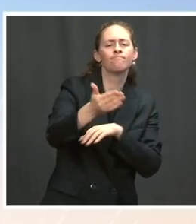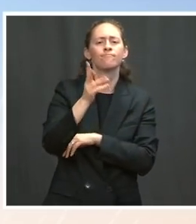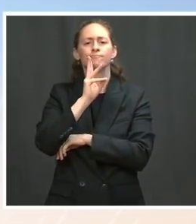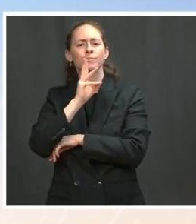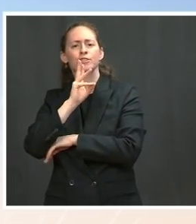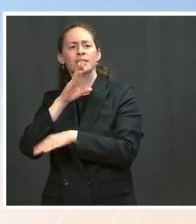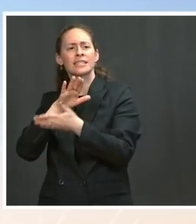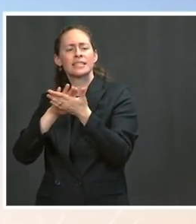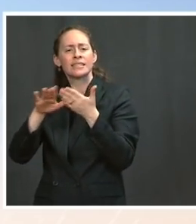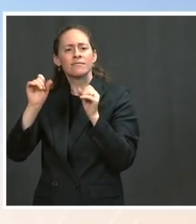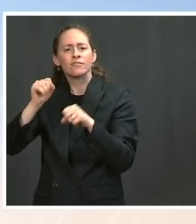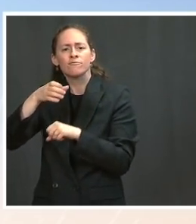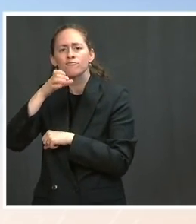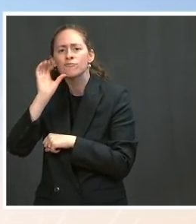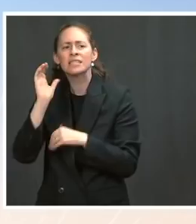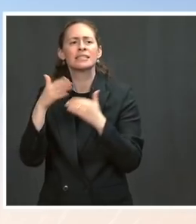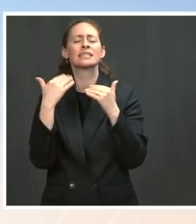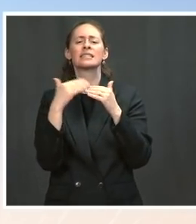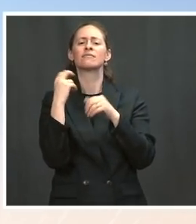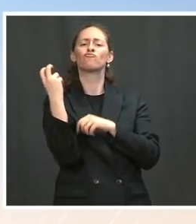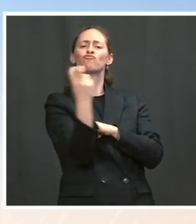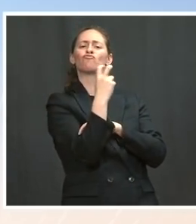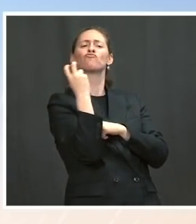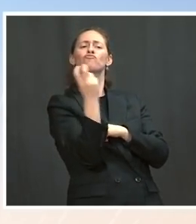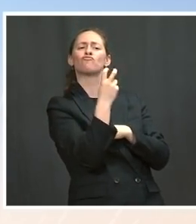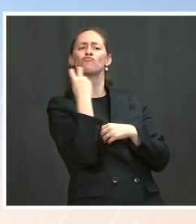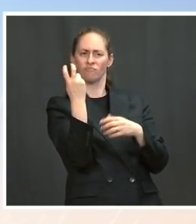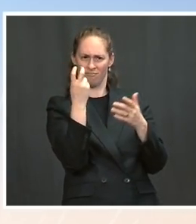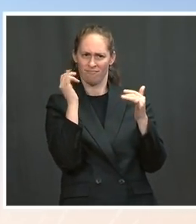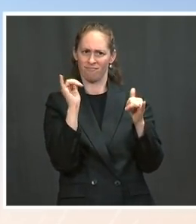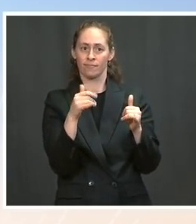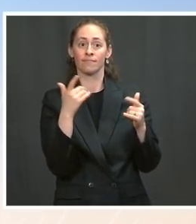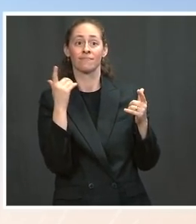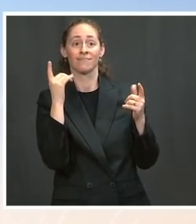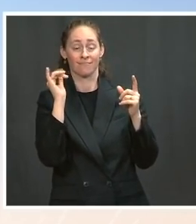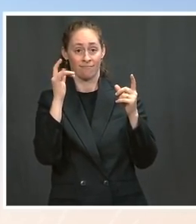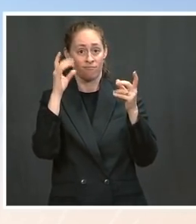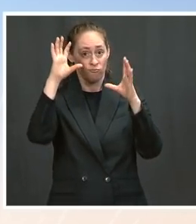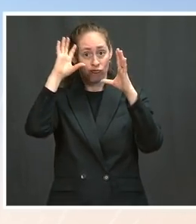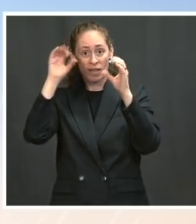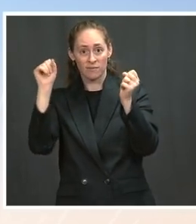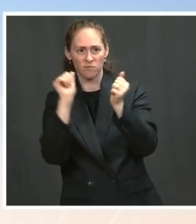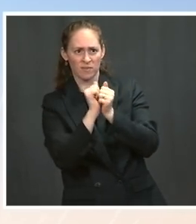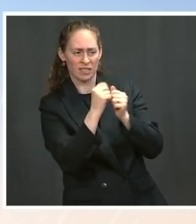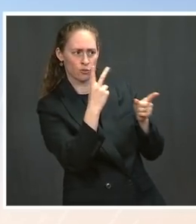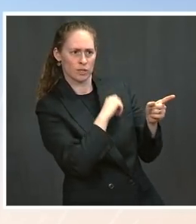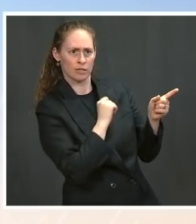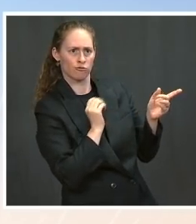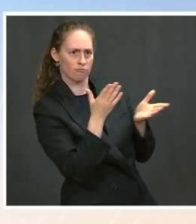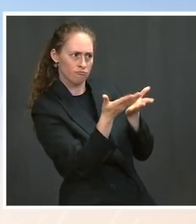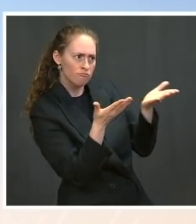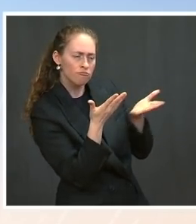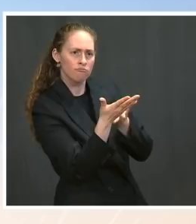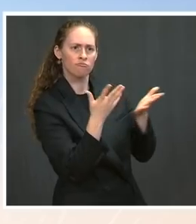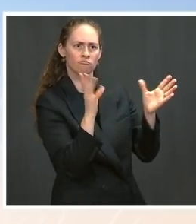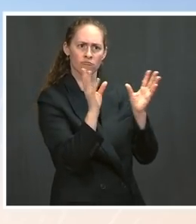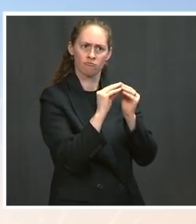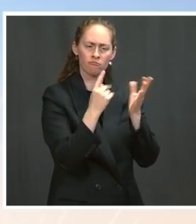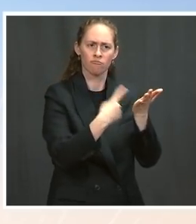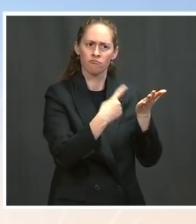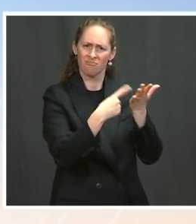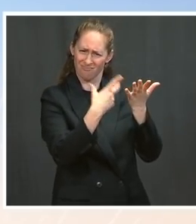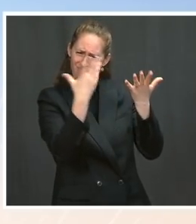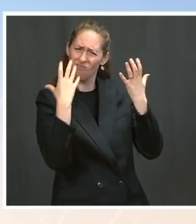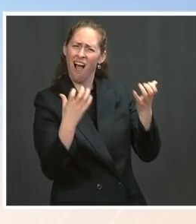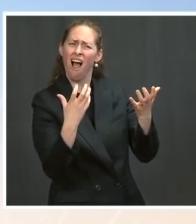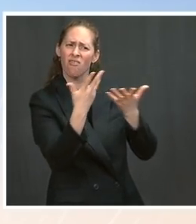they joined him on that trip is an example of how the President is reaching across the aisle. He wants to do work together. He's committed to doing